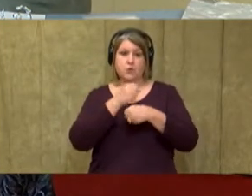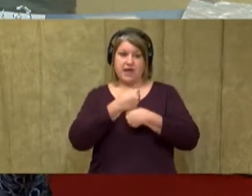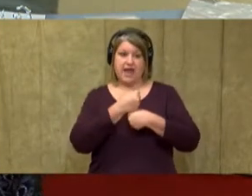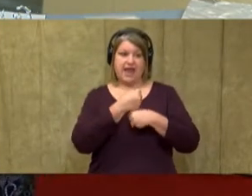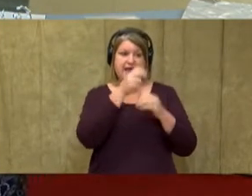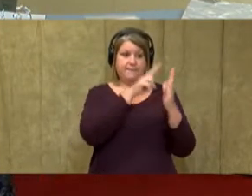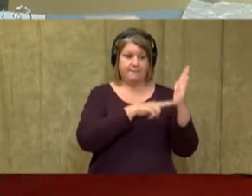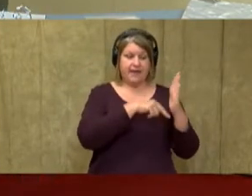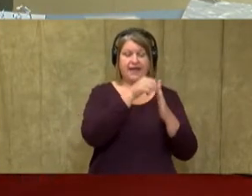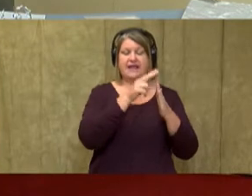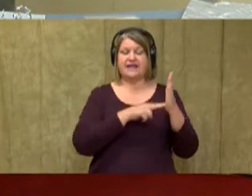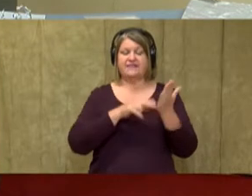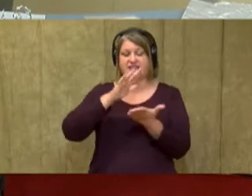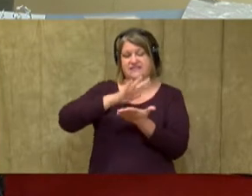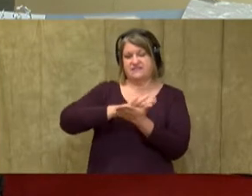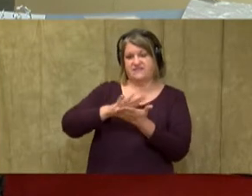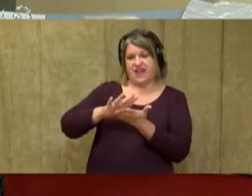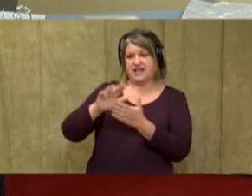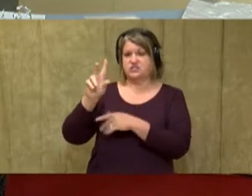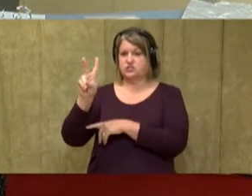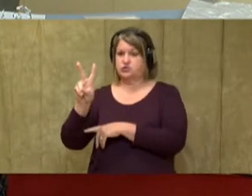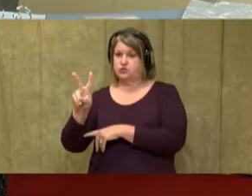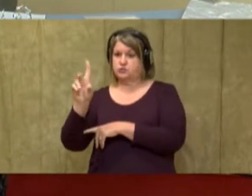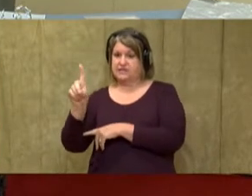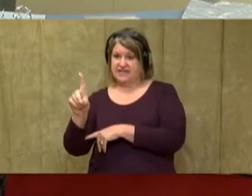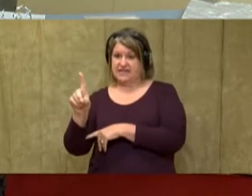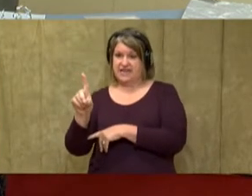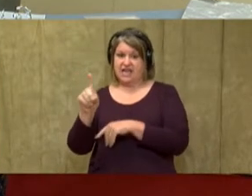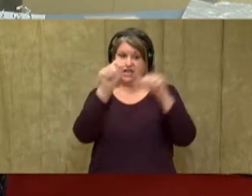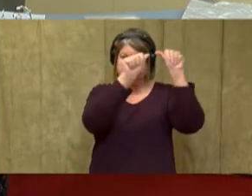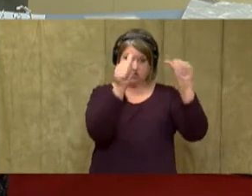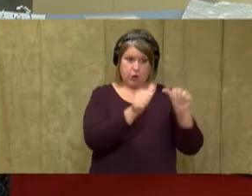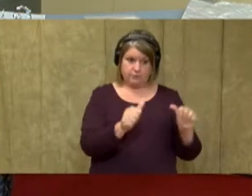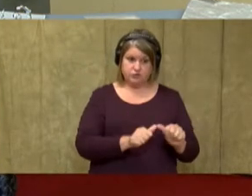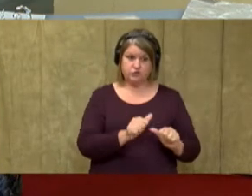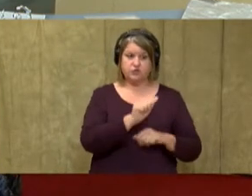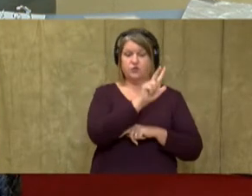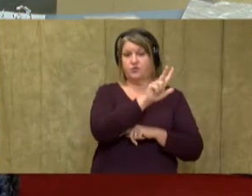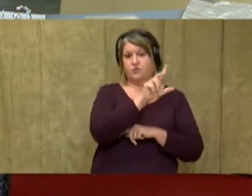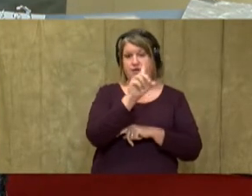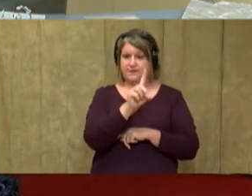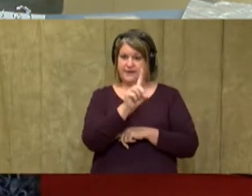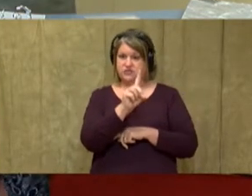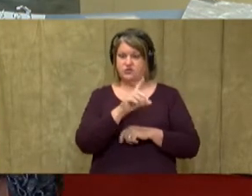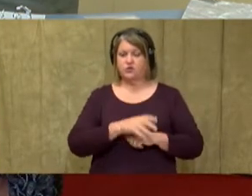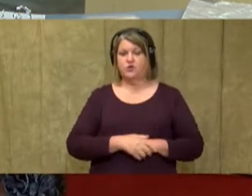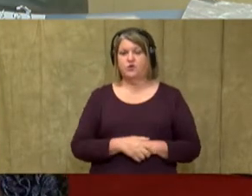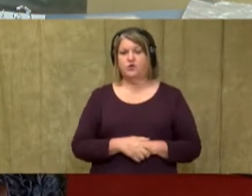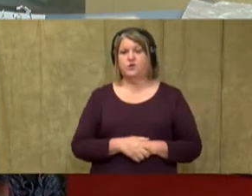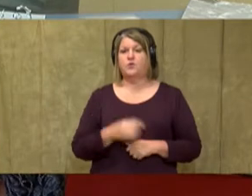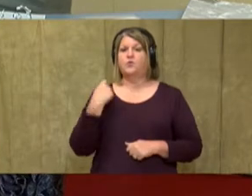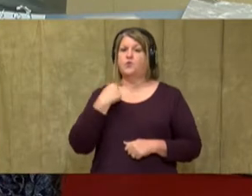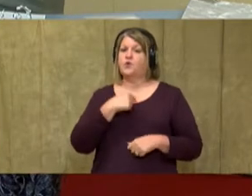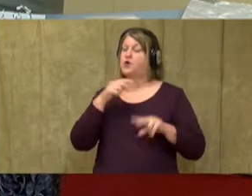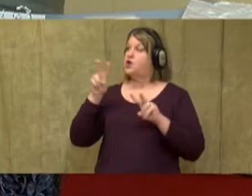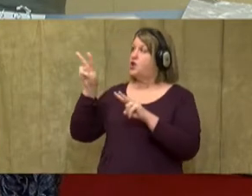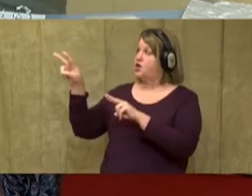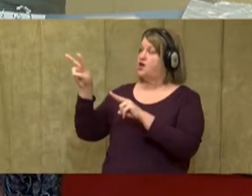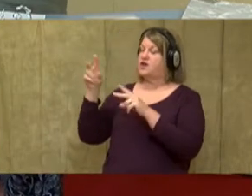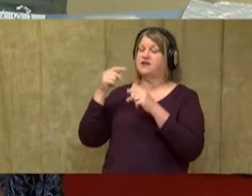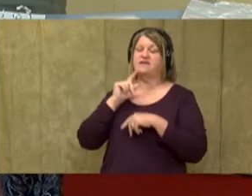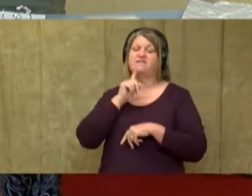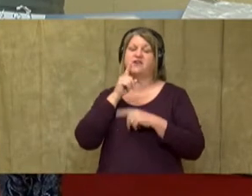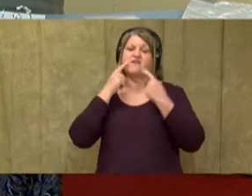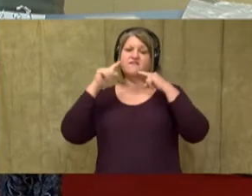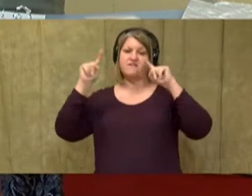flat and two dimensional and a sculpture is three dimensional. All right. And we're going to look at a very famous